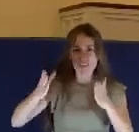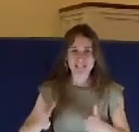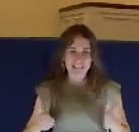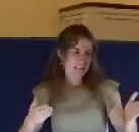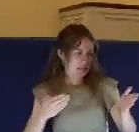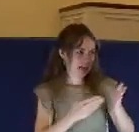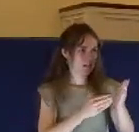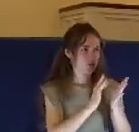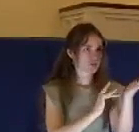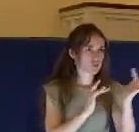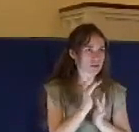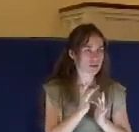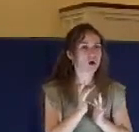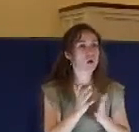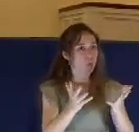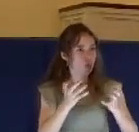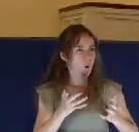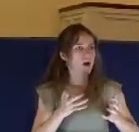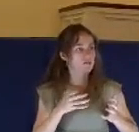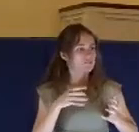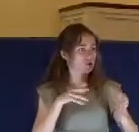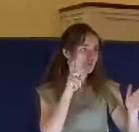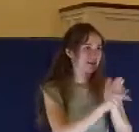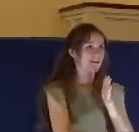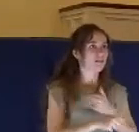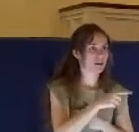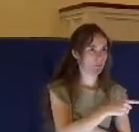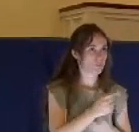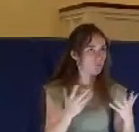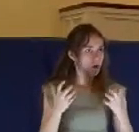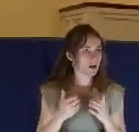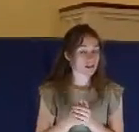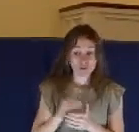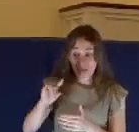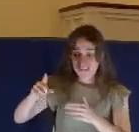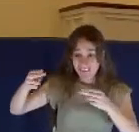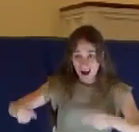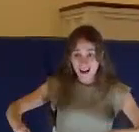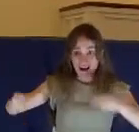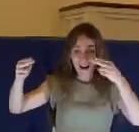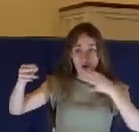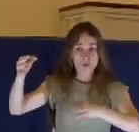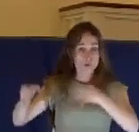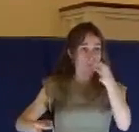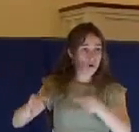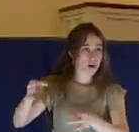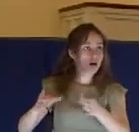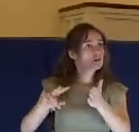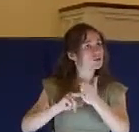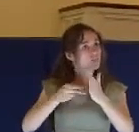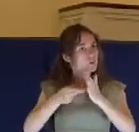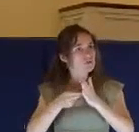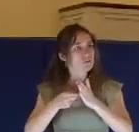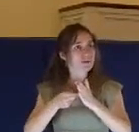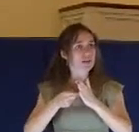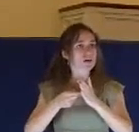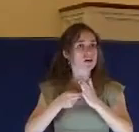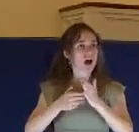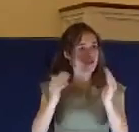to death. Here's the high court that's supposed to be just an objective judge